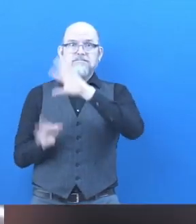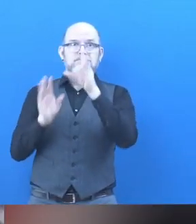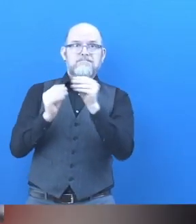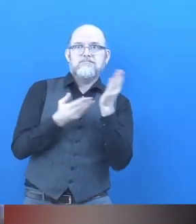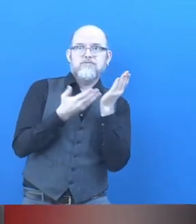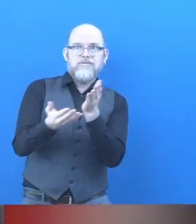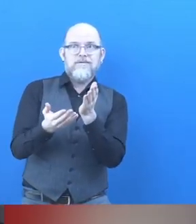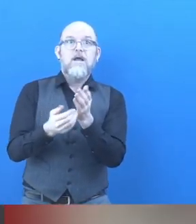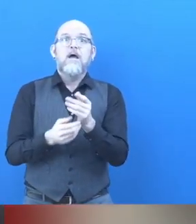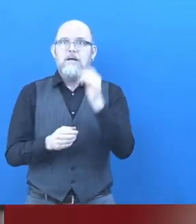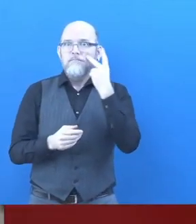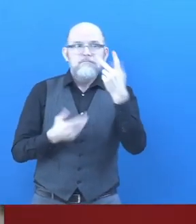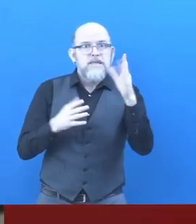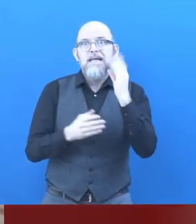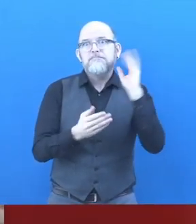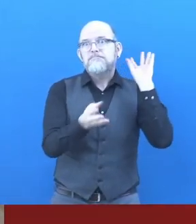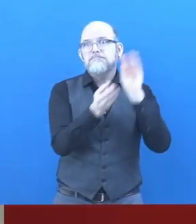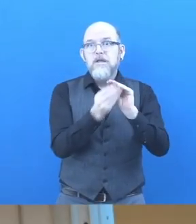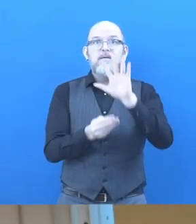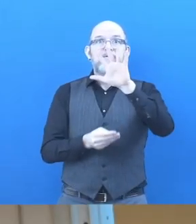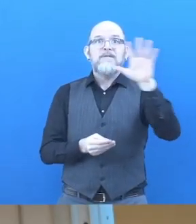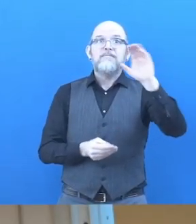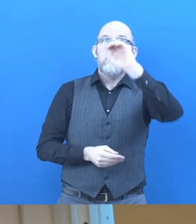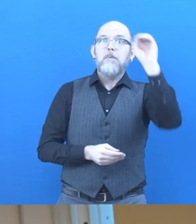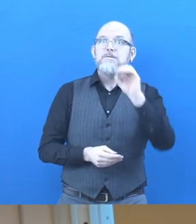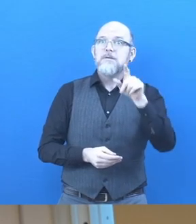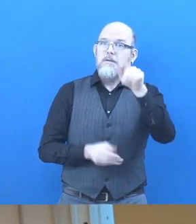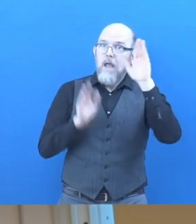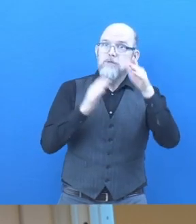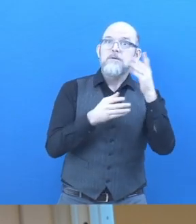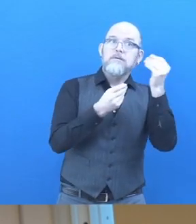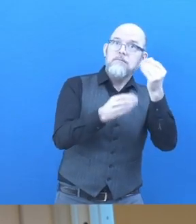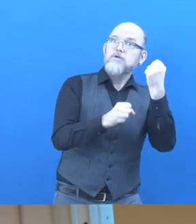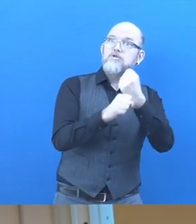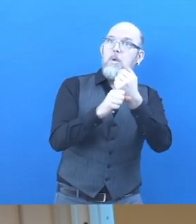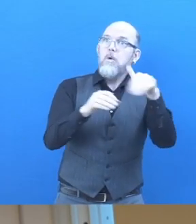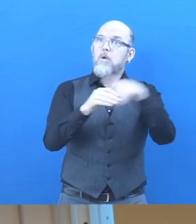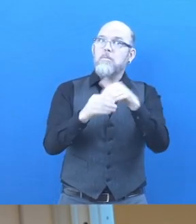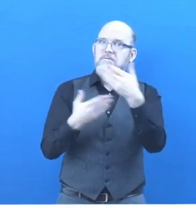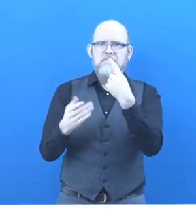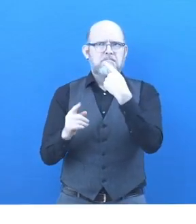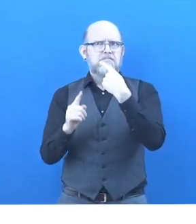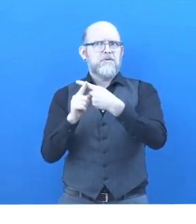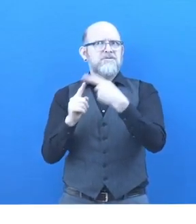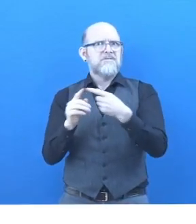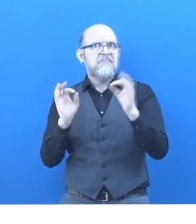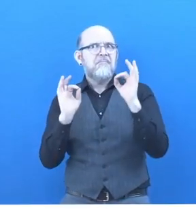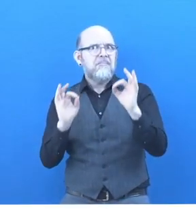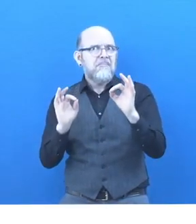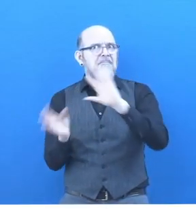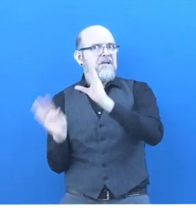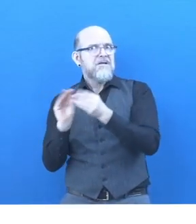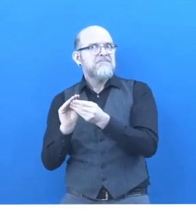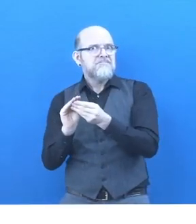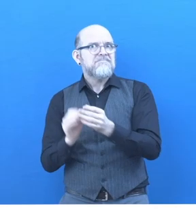of ACAP participants competitively employed is just one of the positive outcomes of the model. How does